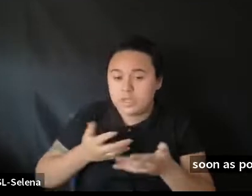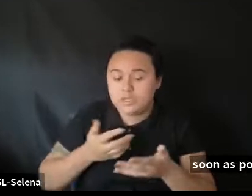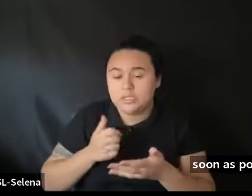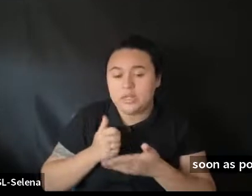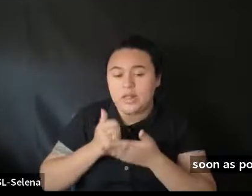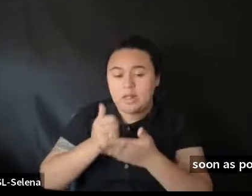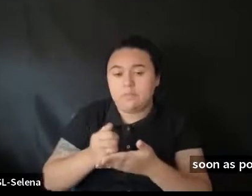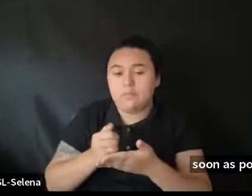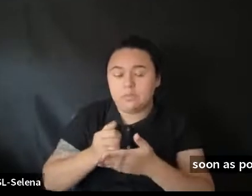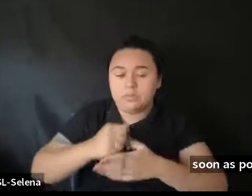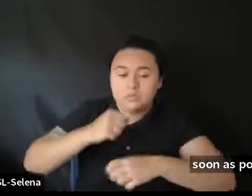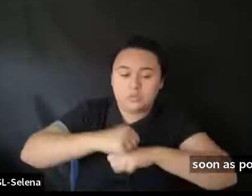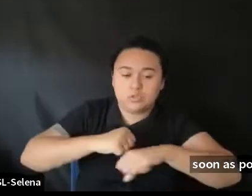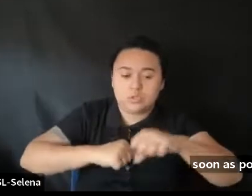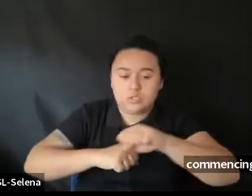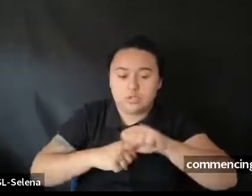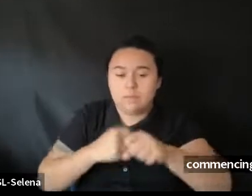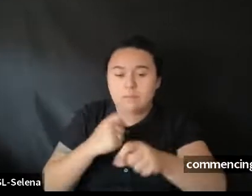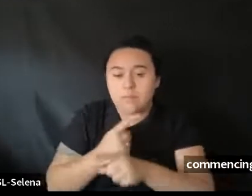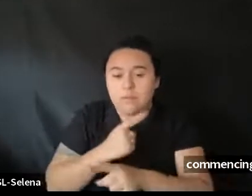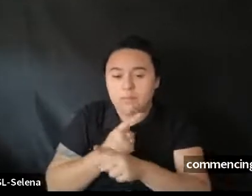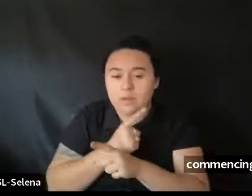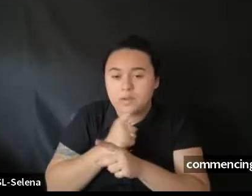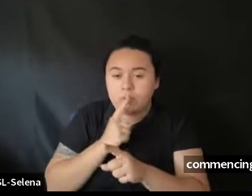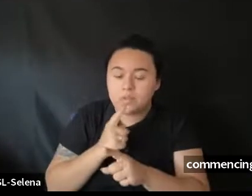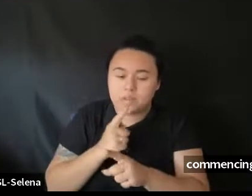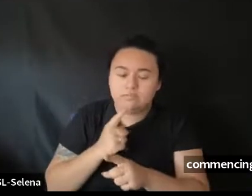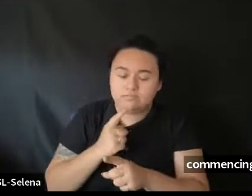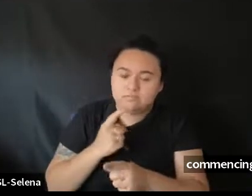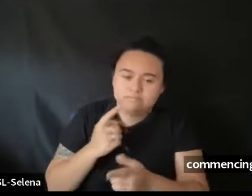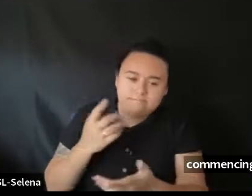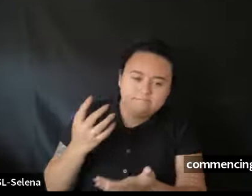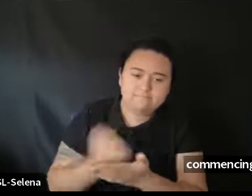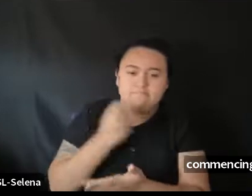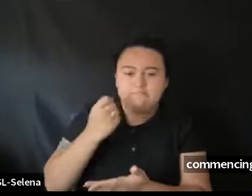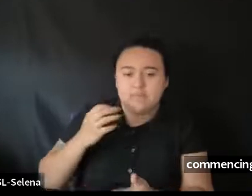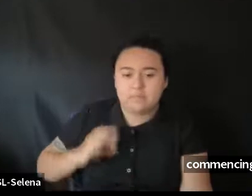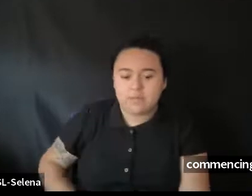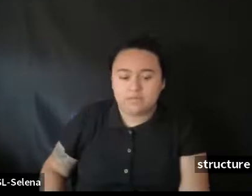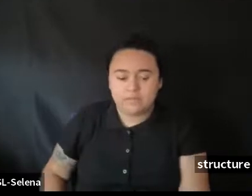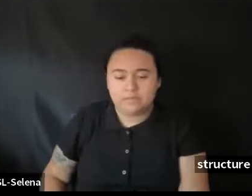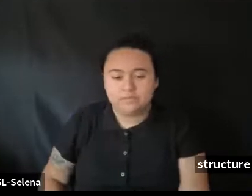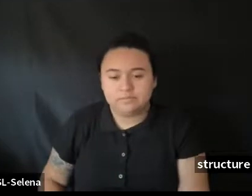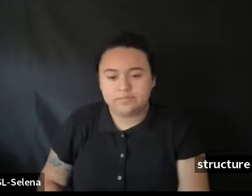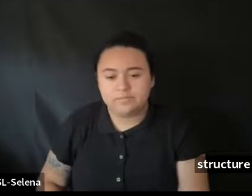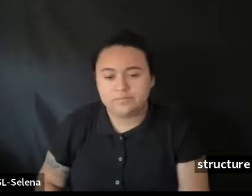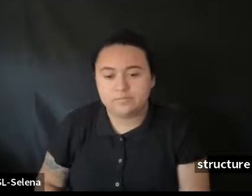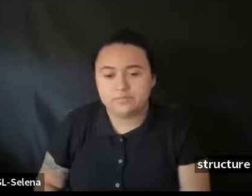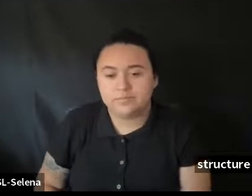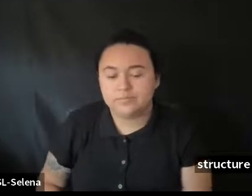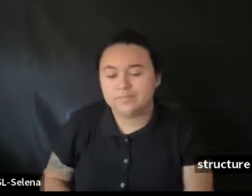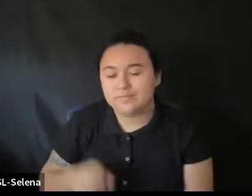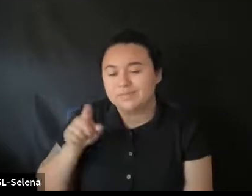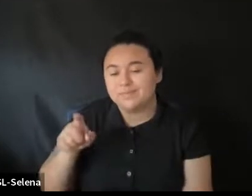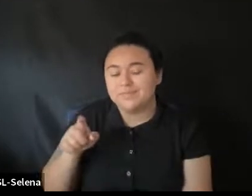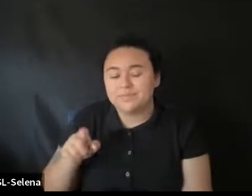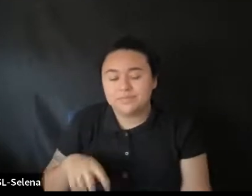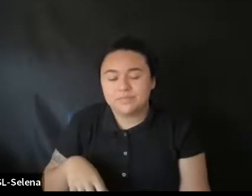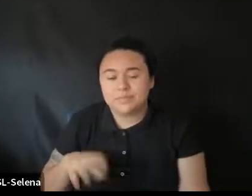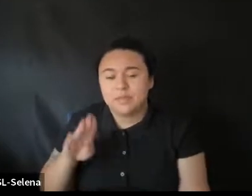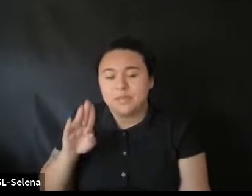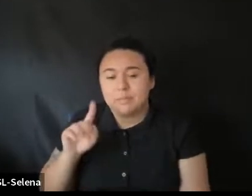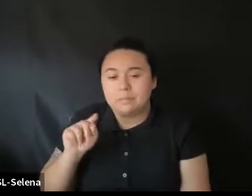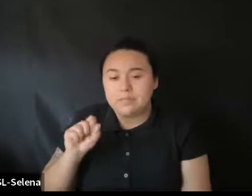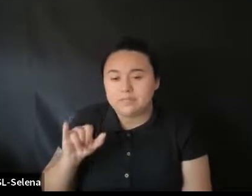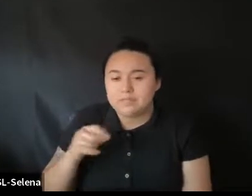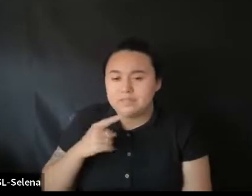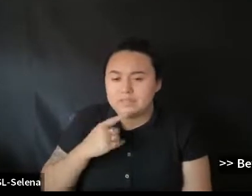you. Structure it properly. And ultimately. Maximize that benefit. Yeah. Thanks Chris. I mean. There's nothing worse.